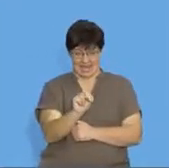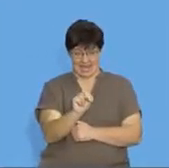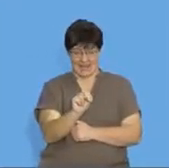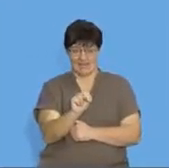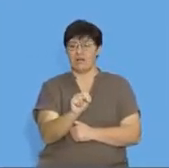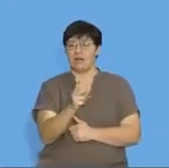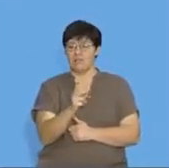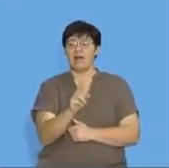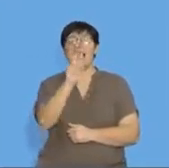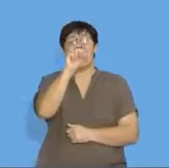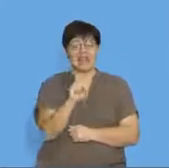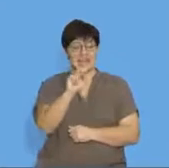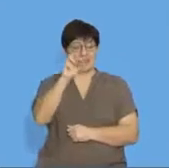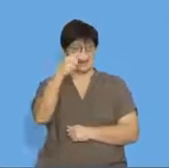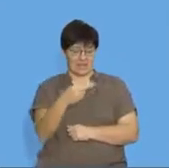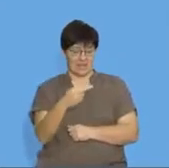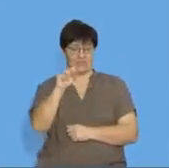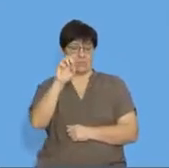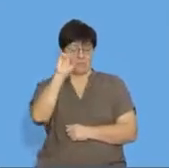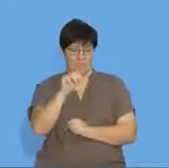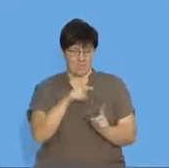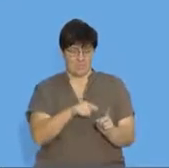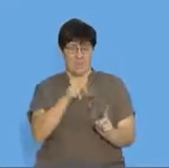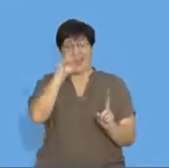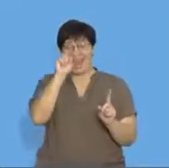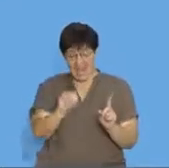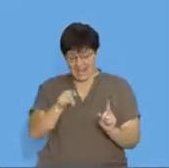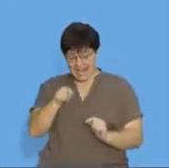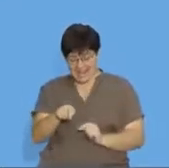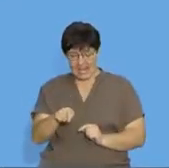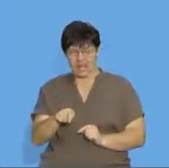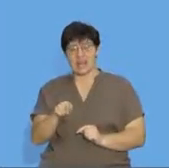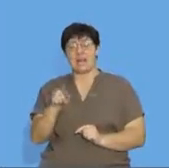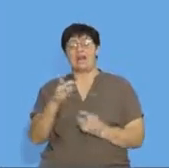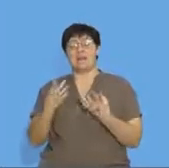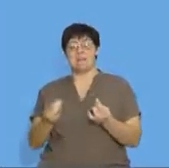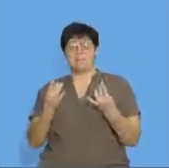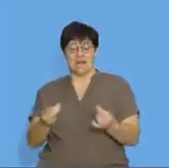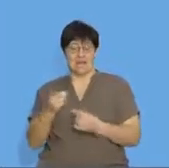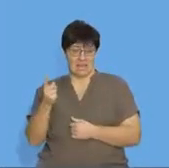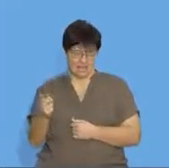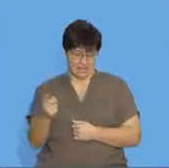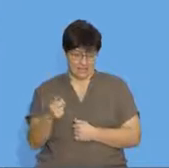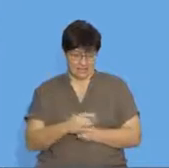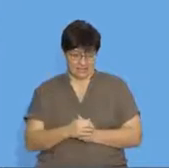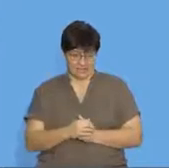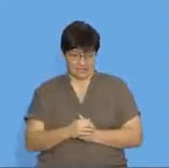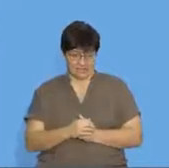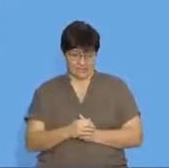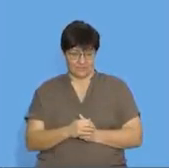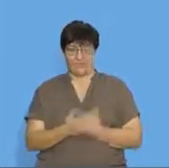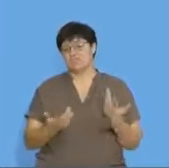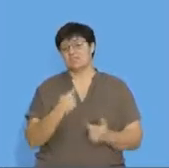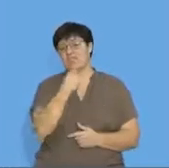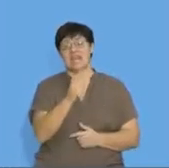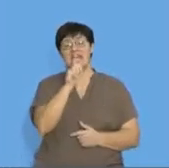nth term of the pattern, where n is the term number. So, if I say